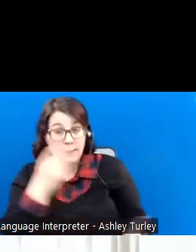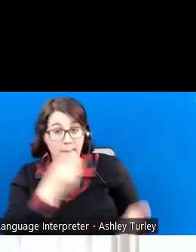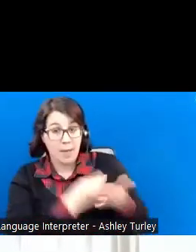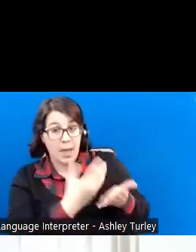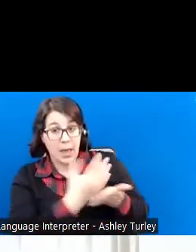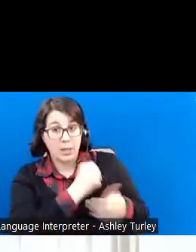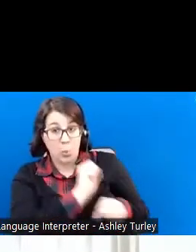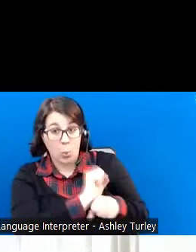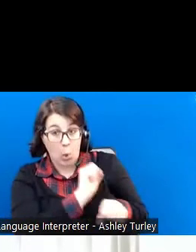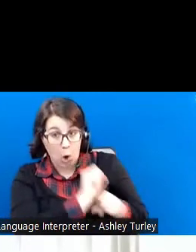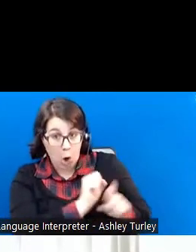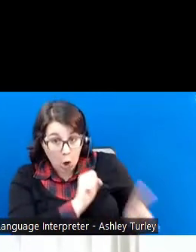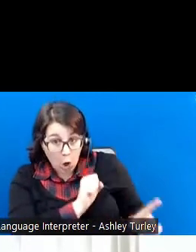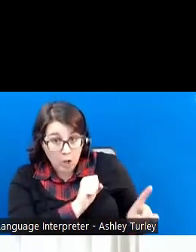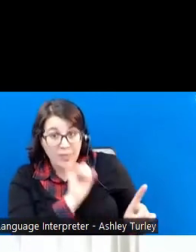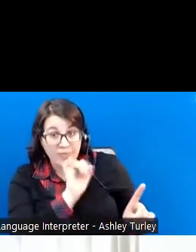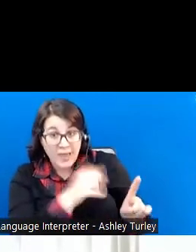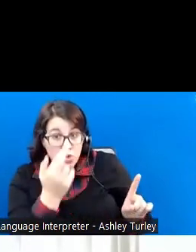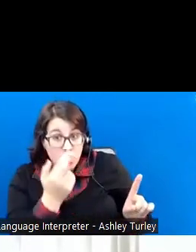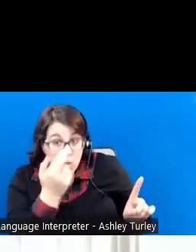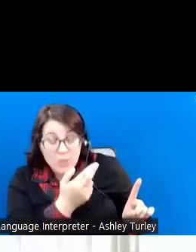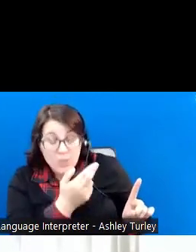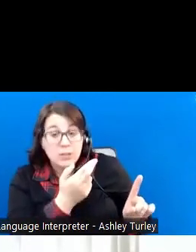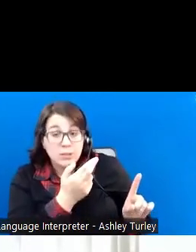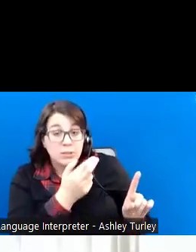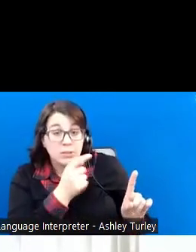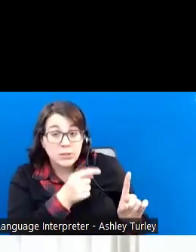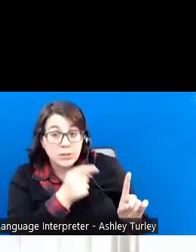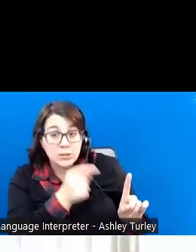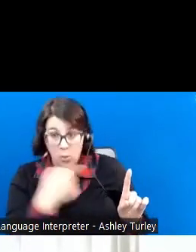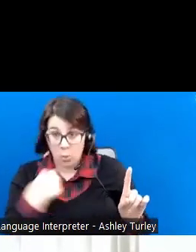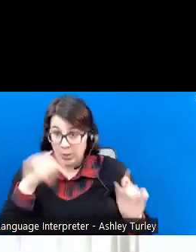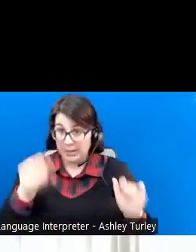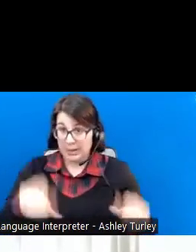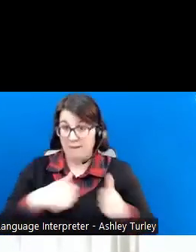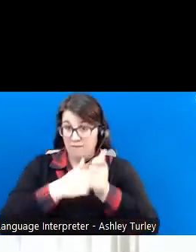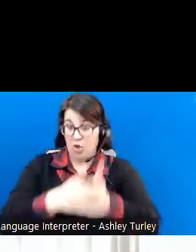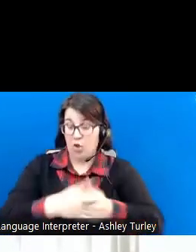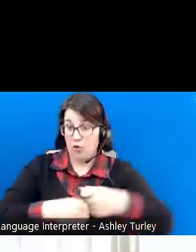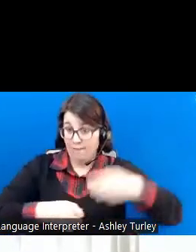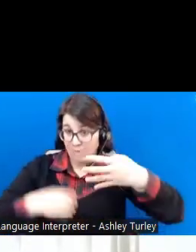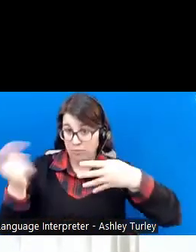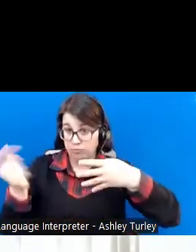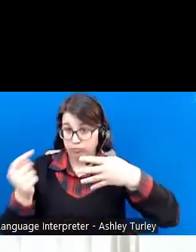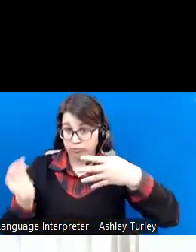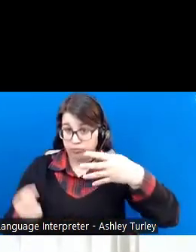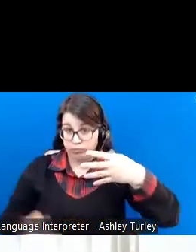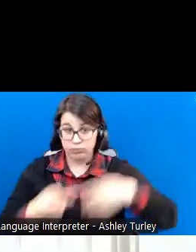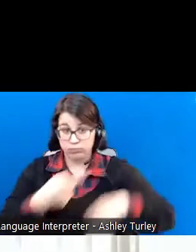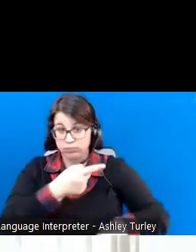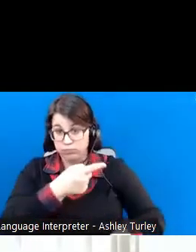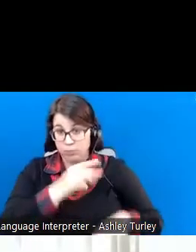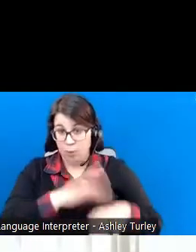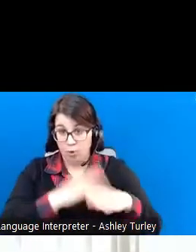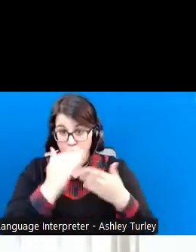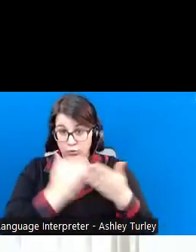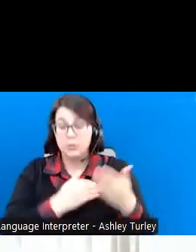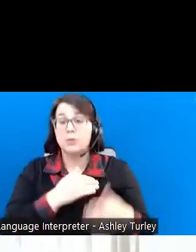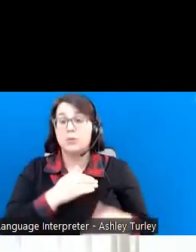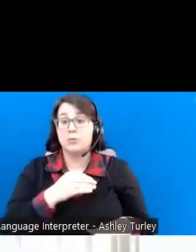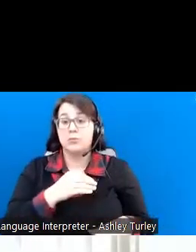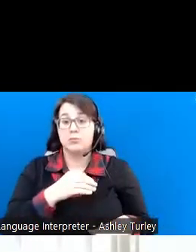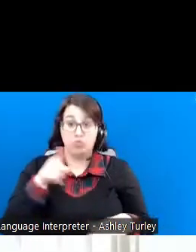work, and we can say yes to those four bulleted points on the screen. So you remain